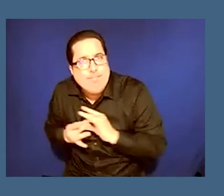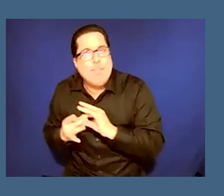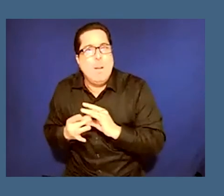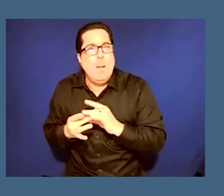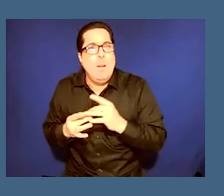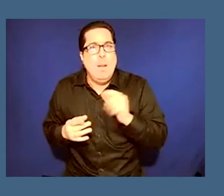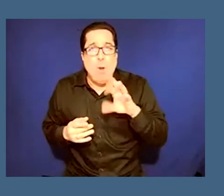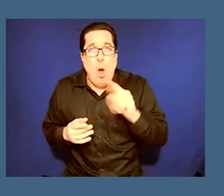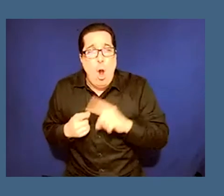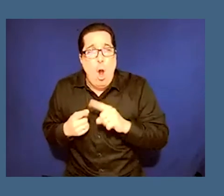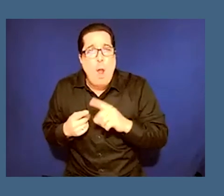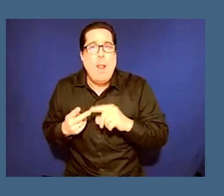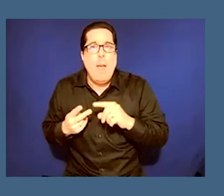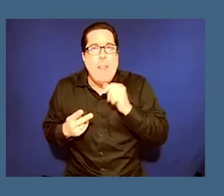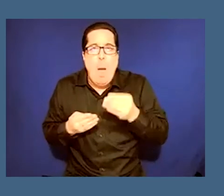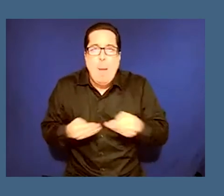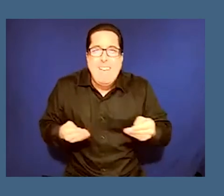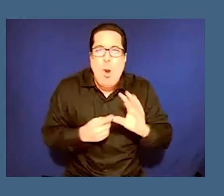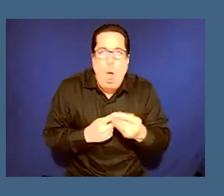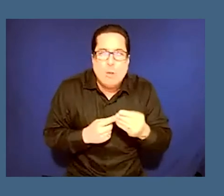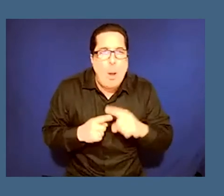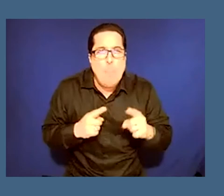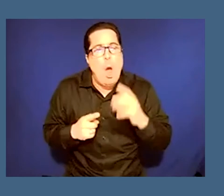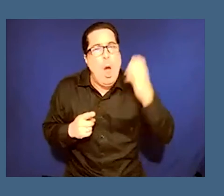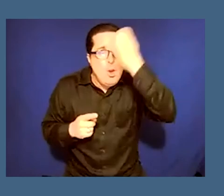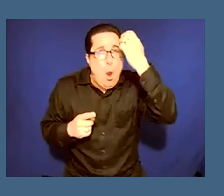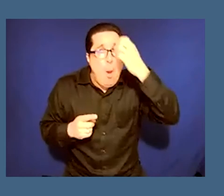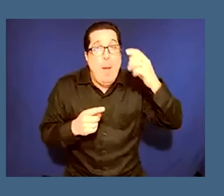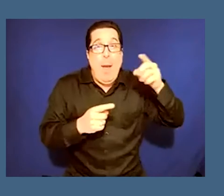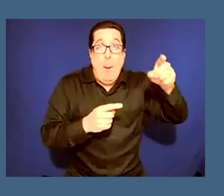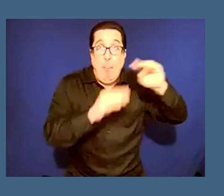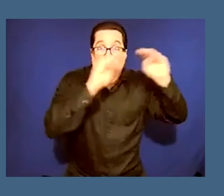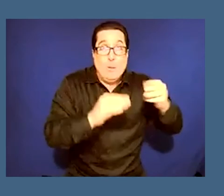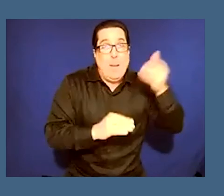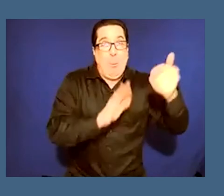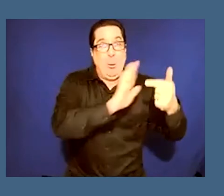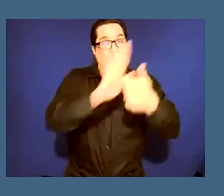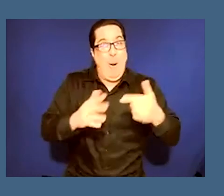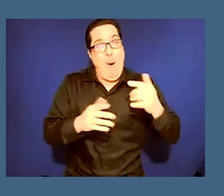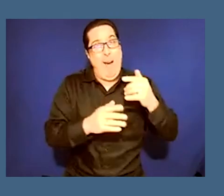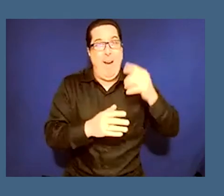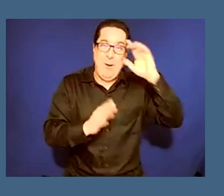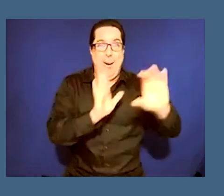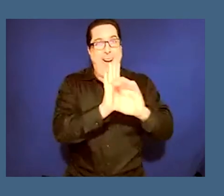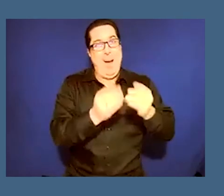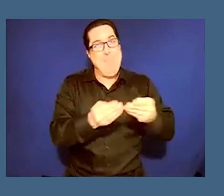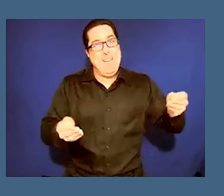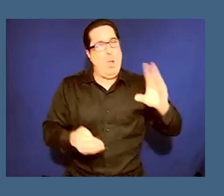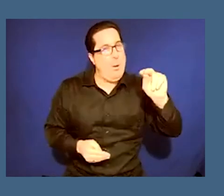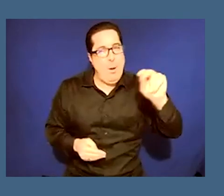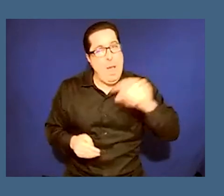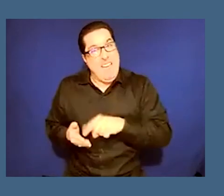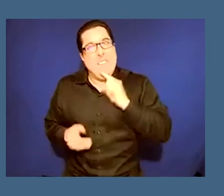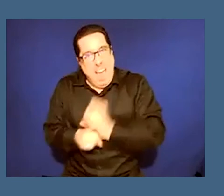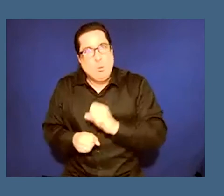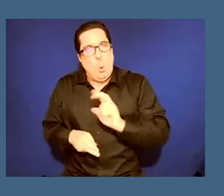material culture like you will have it in the european museum it's living culture so in my new work i try to